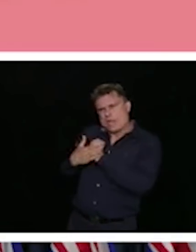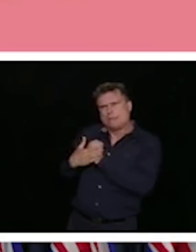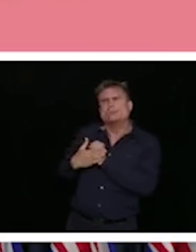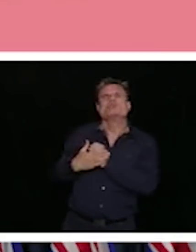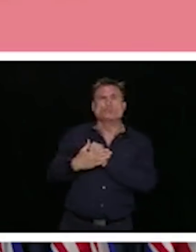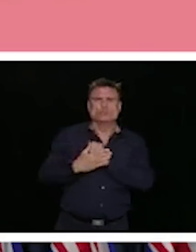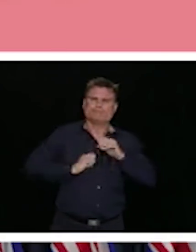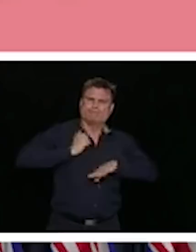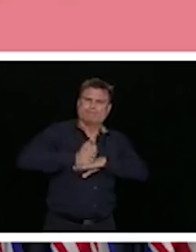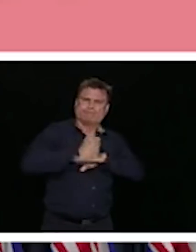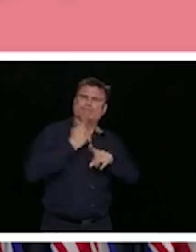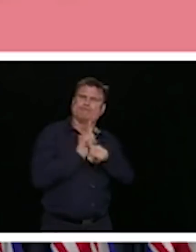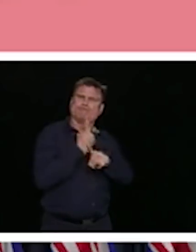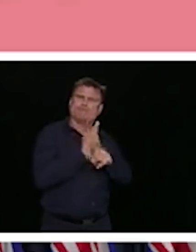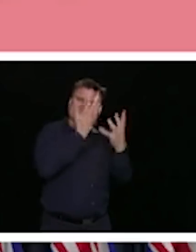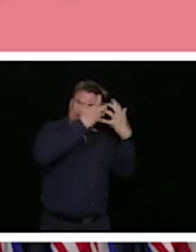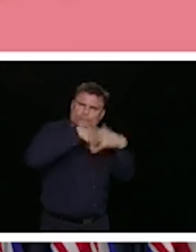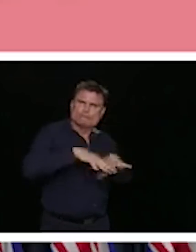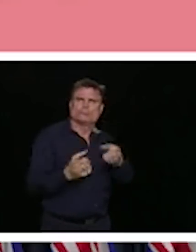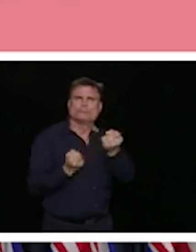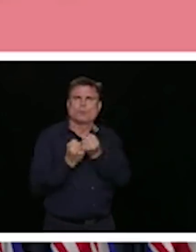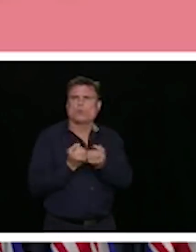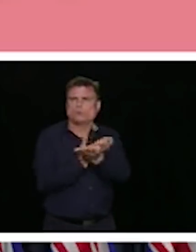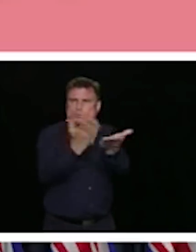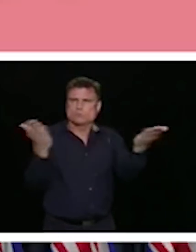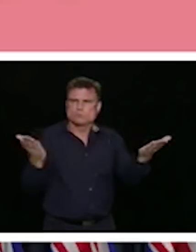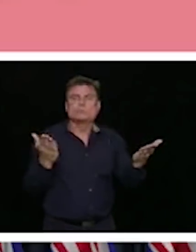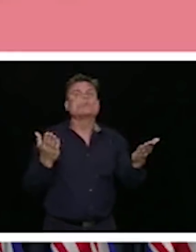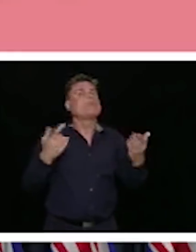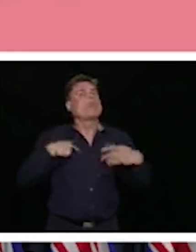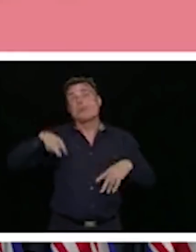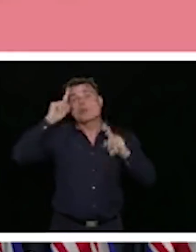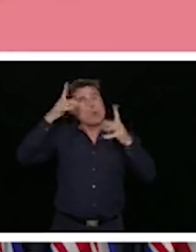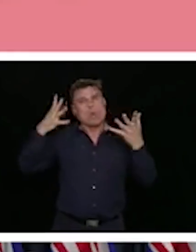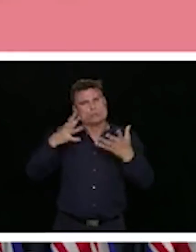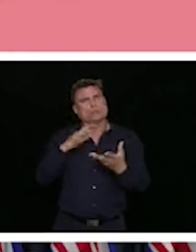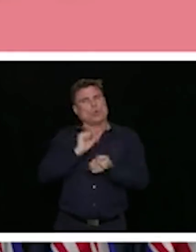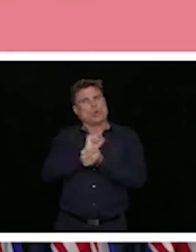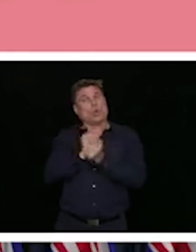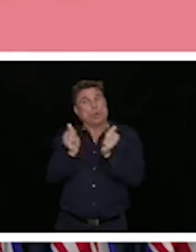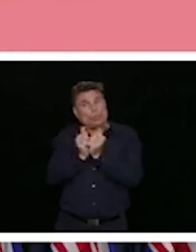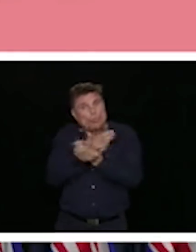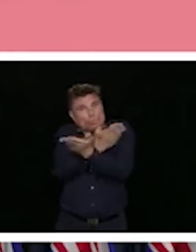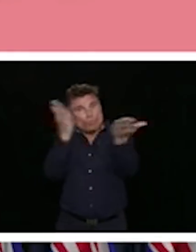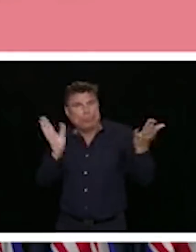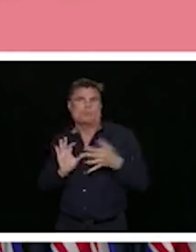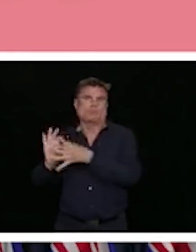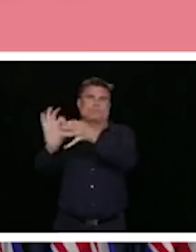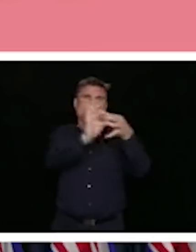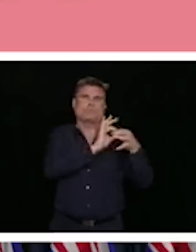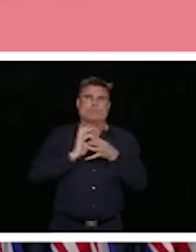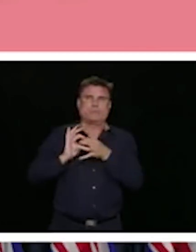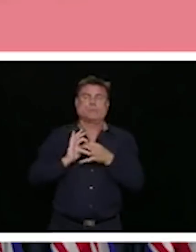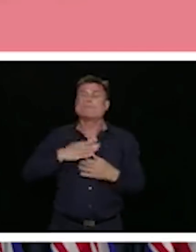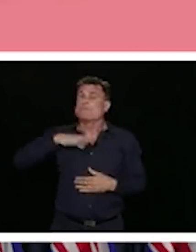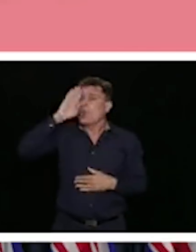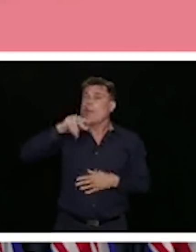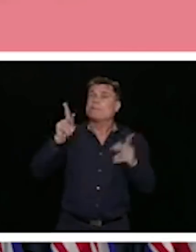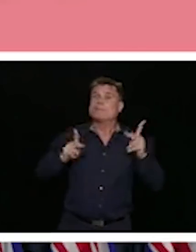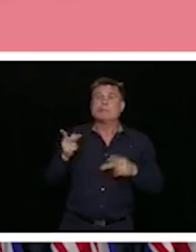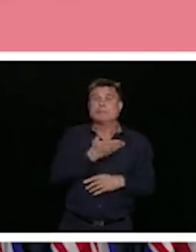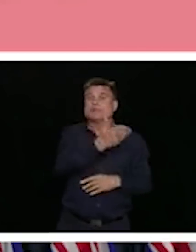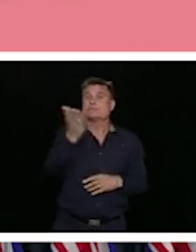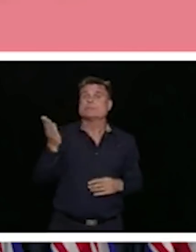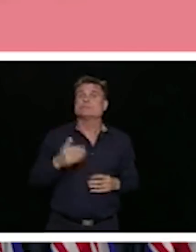virus because we know that that is a part of how we can keep things going with the need to work, to learn